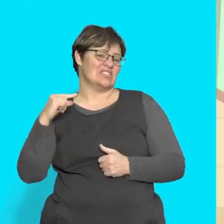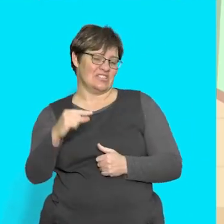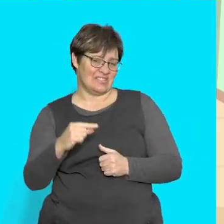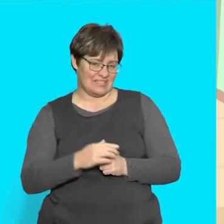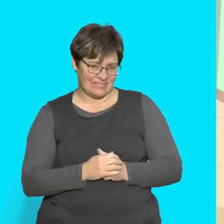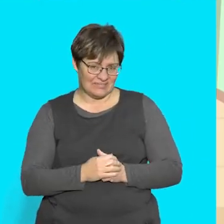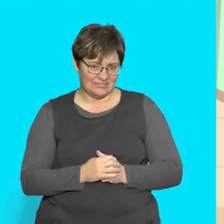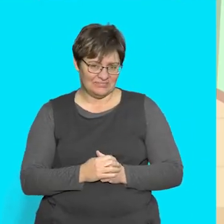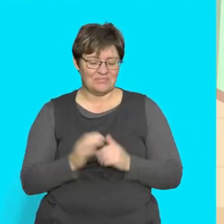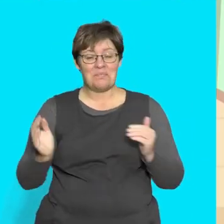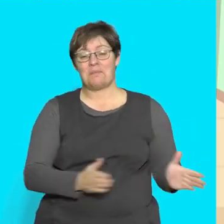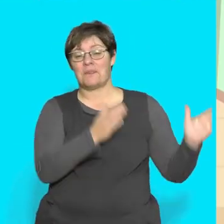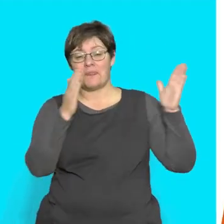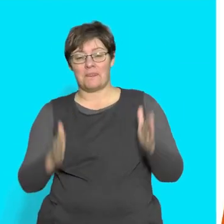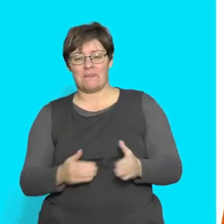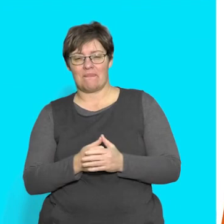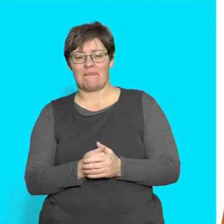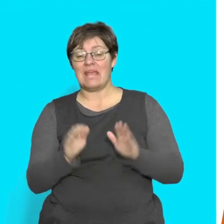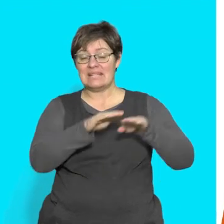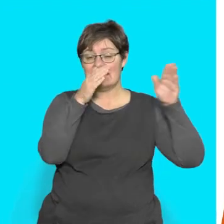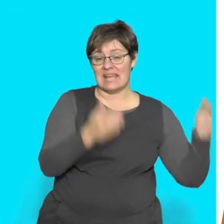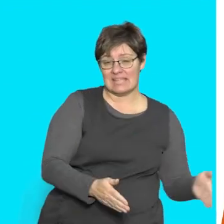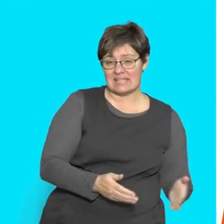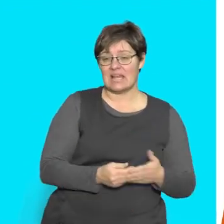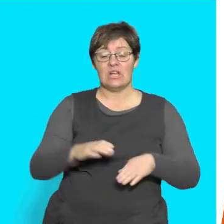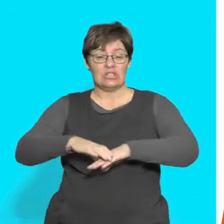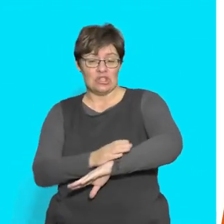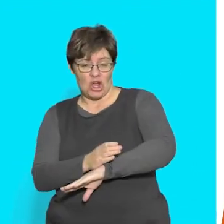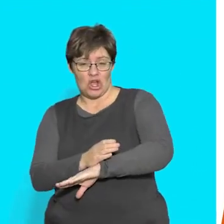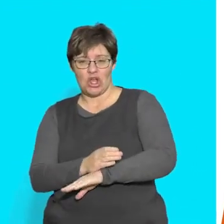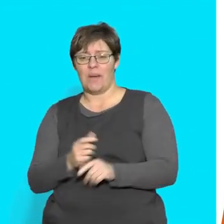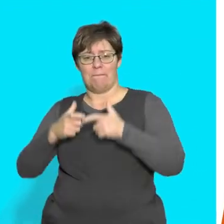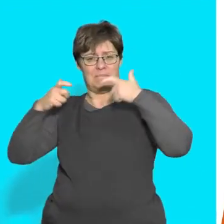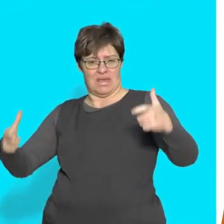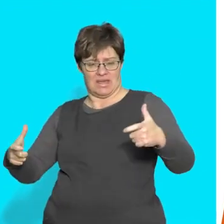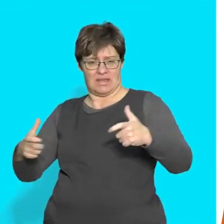Listen again Desk Sock Big